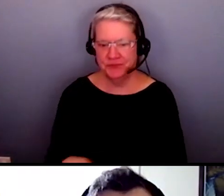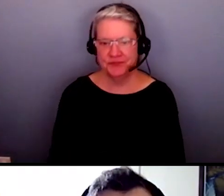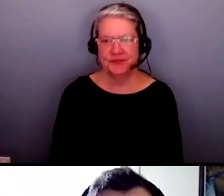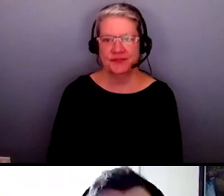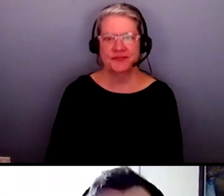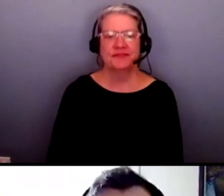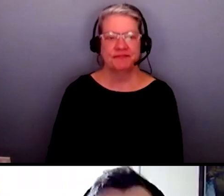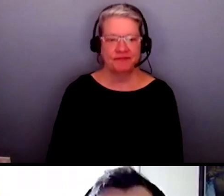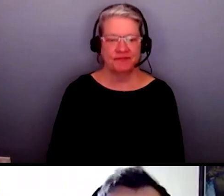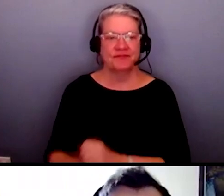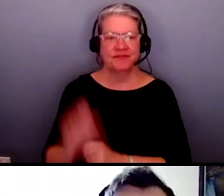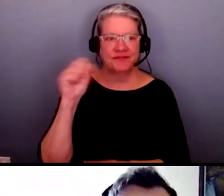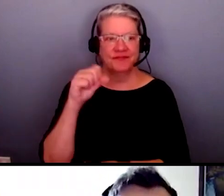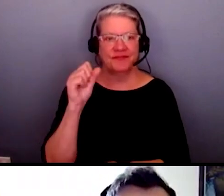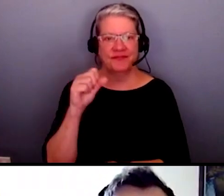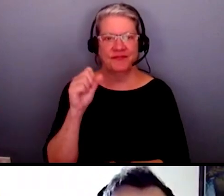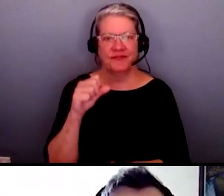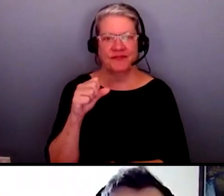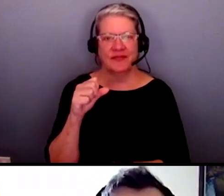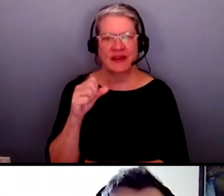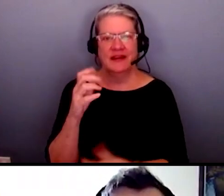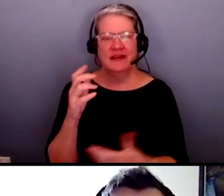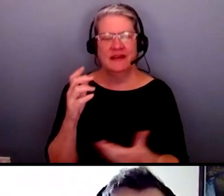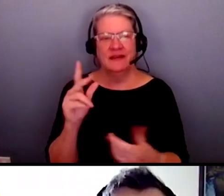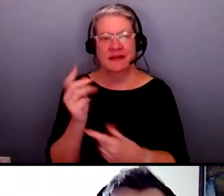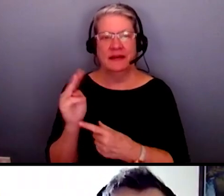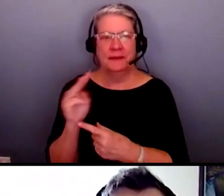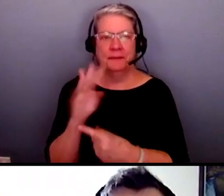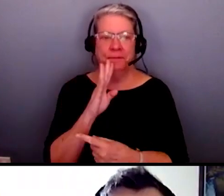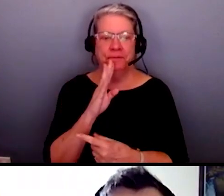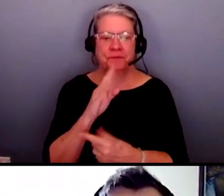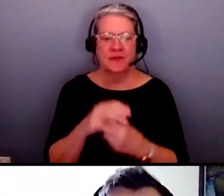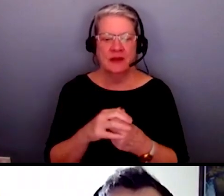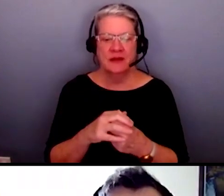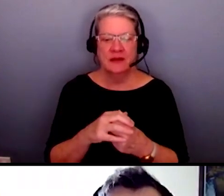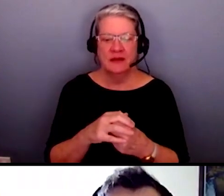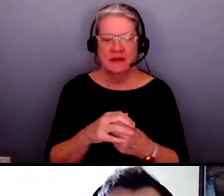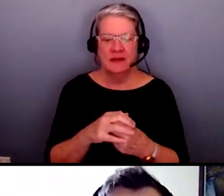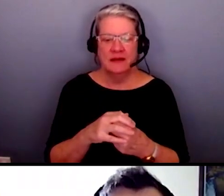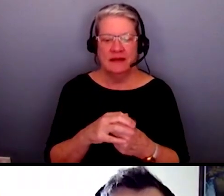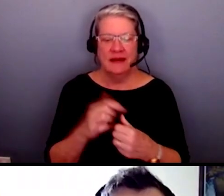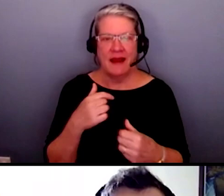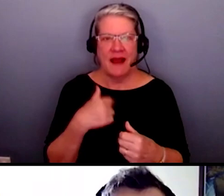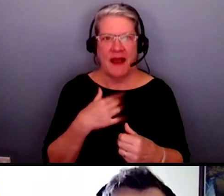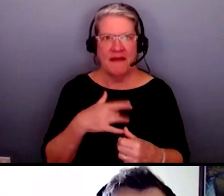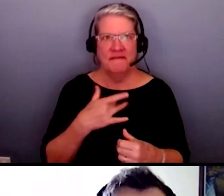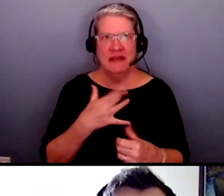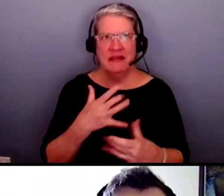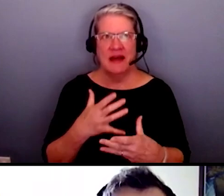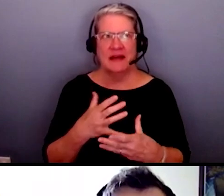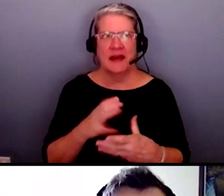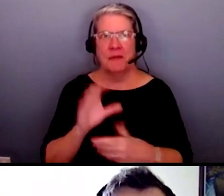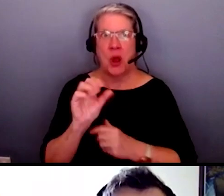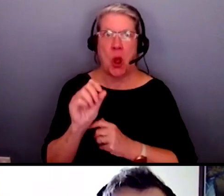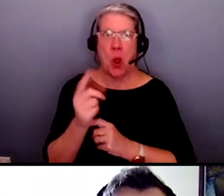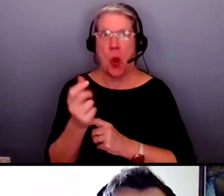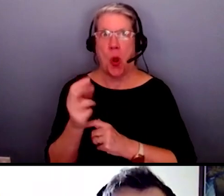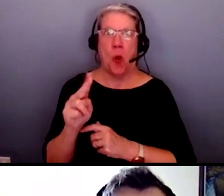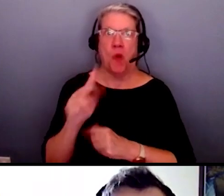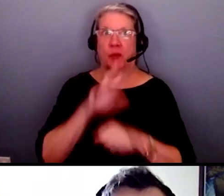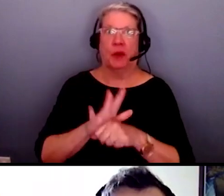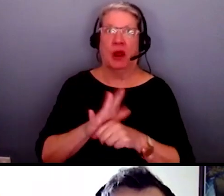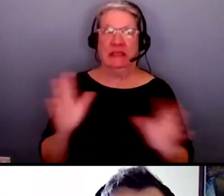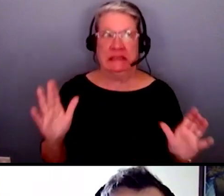and you know to add to this i feel like i always get afraid of over committing because we're a very small team but